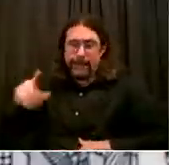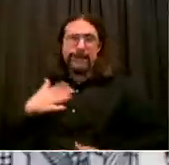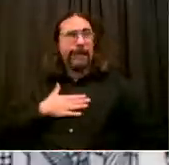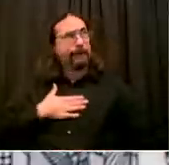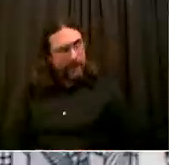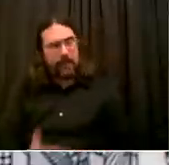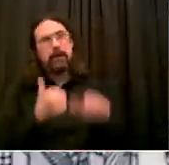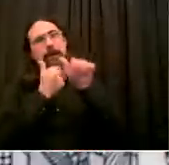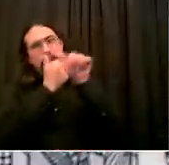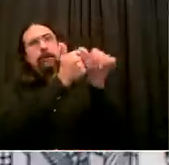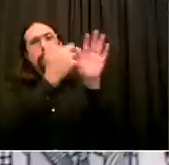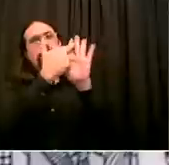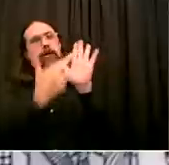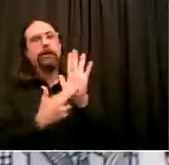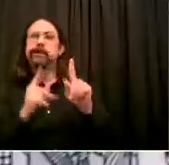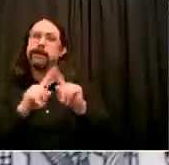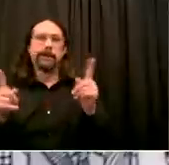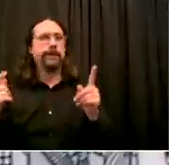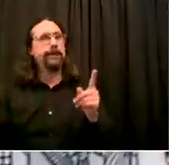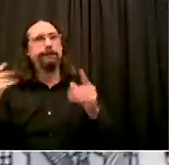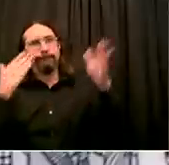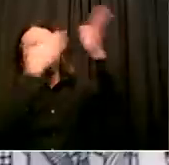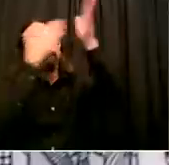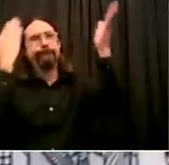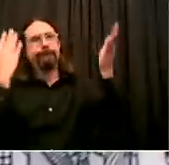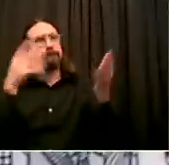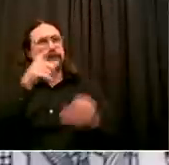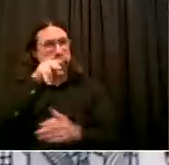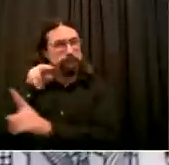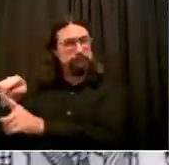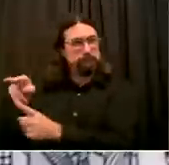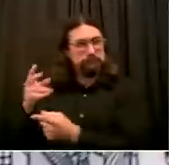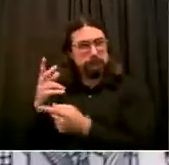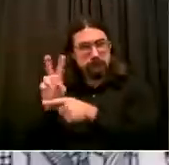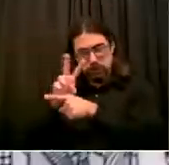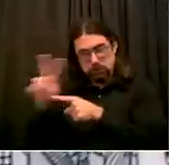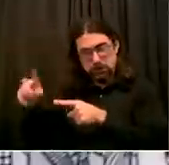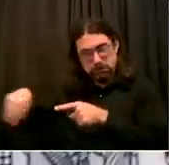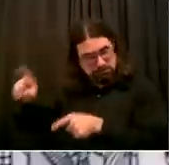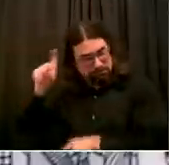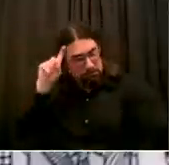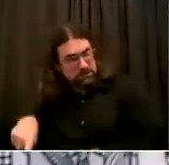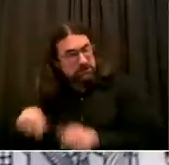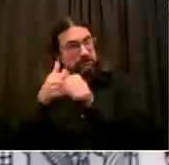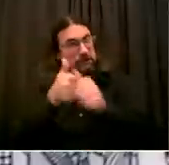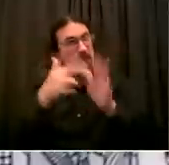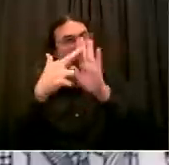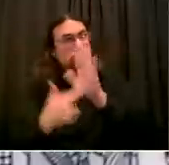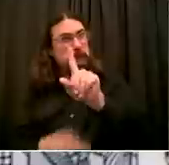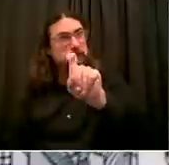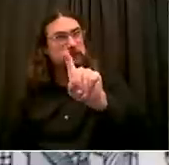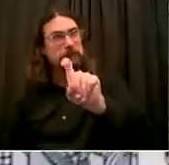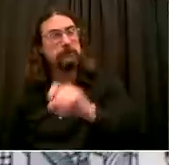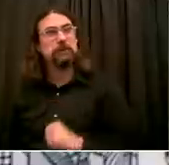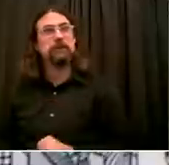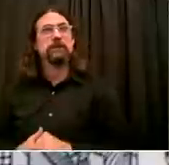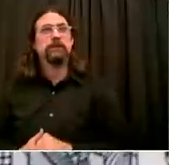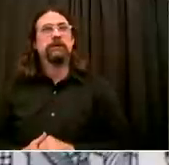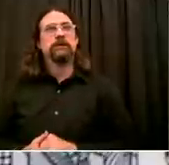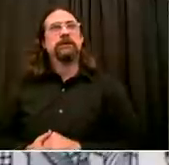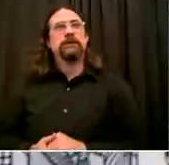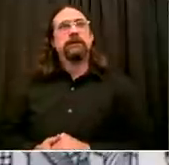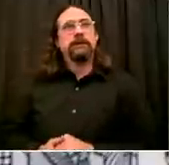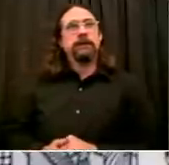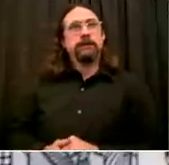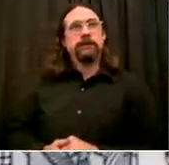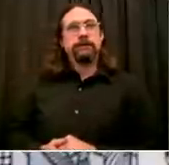to full shutdown in some areas. We cannot let that happen here. So if for a few weeks we're